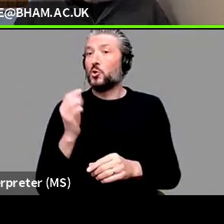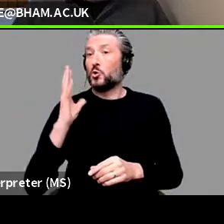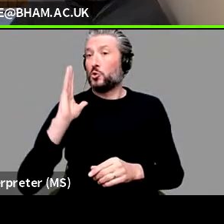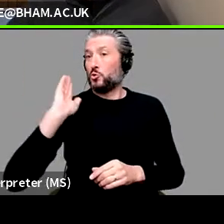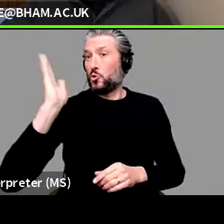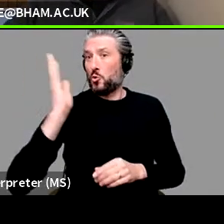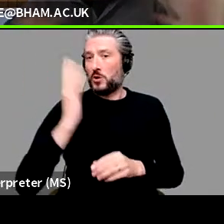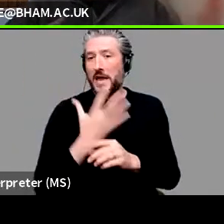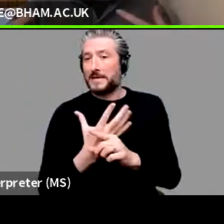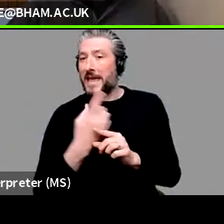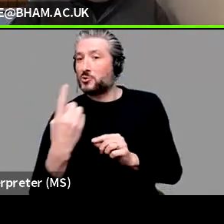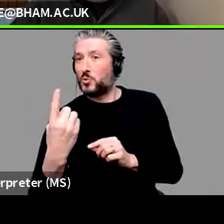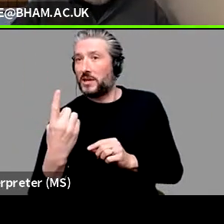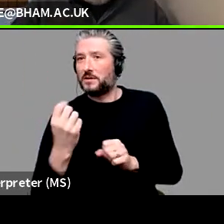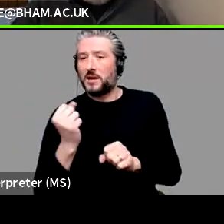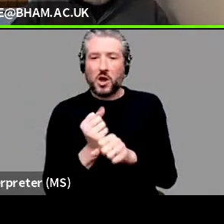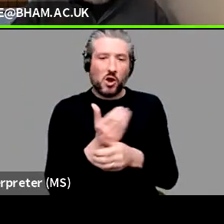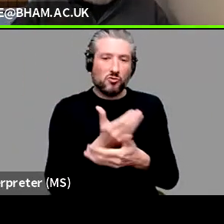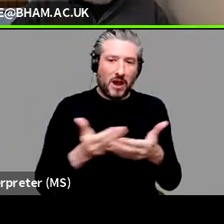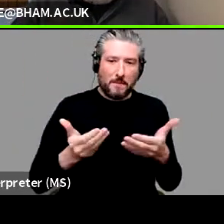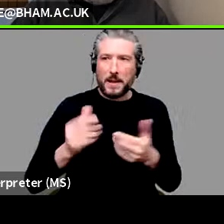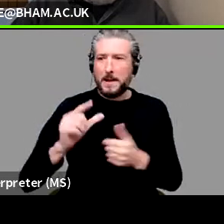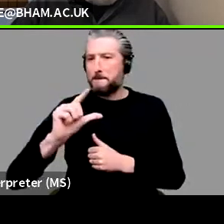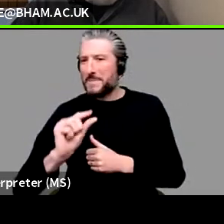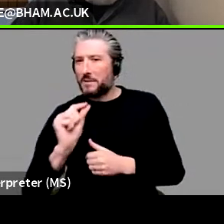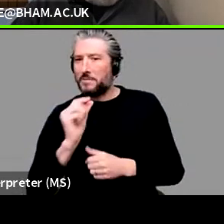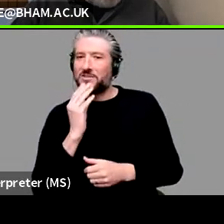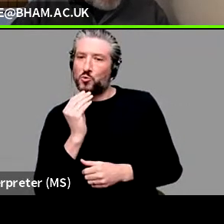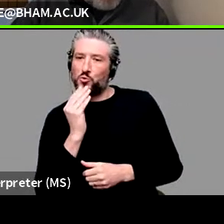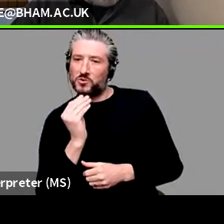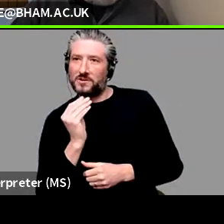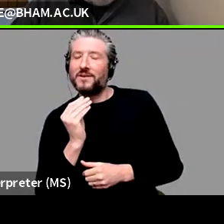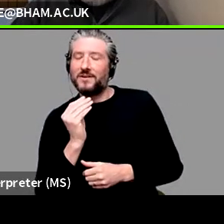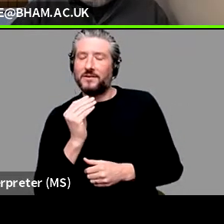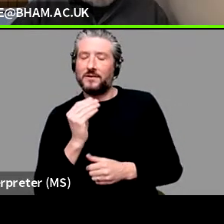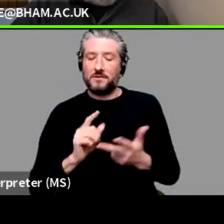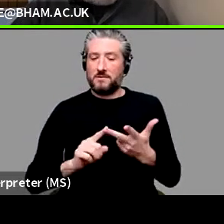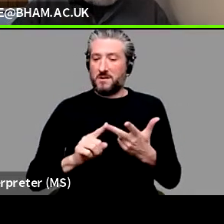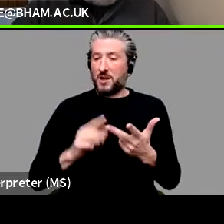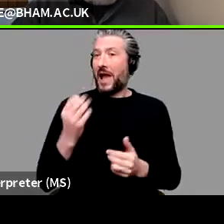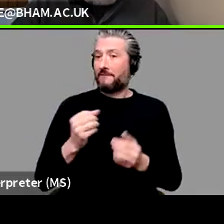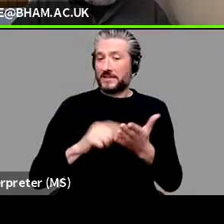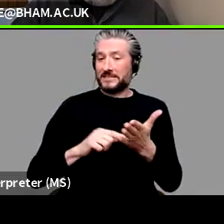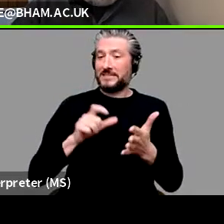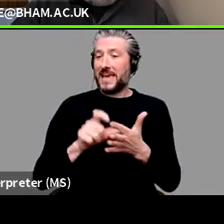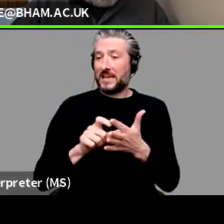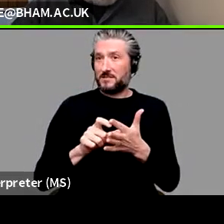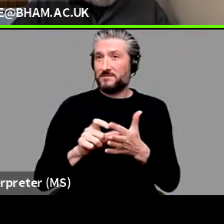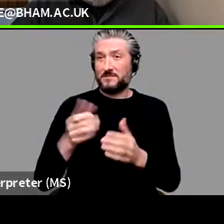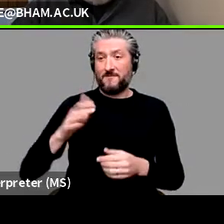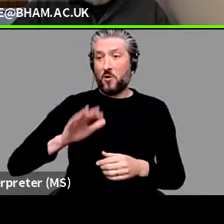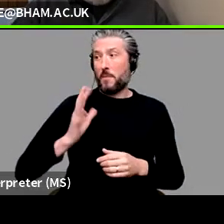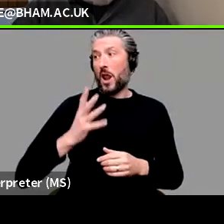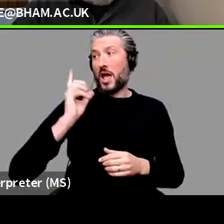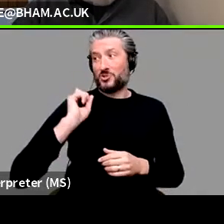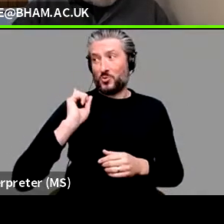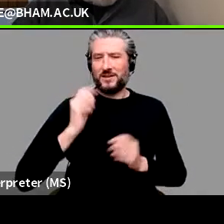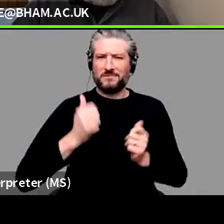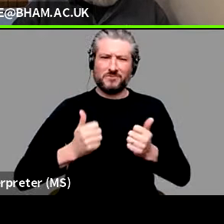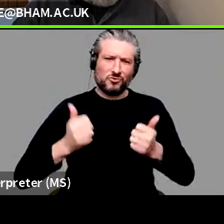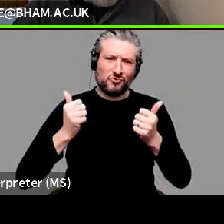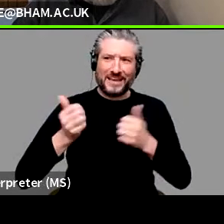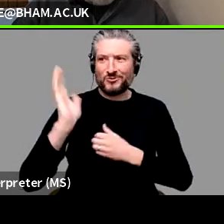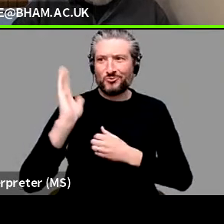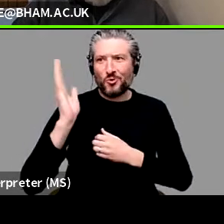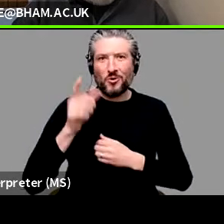a minimalist view. So I think I'll be really interesting contrast with this week. We have Ted Gibson here who spoke last week. That was a great talk. Please go check that out